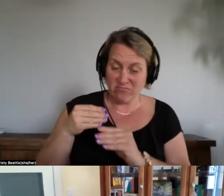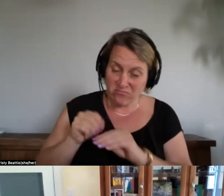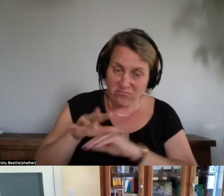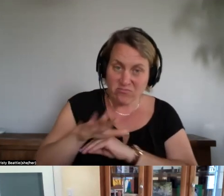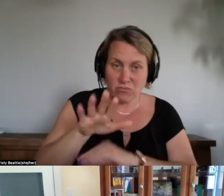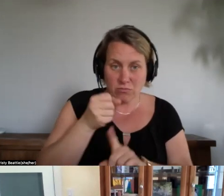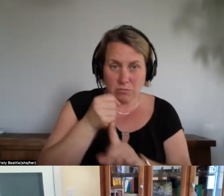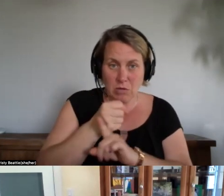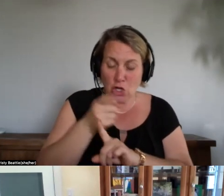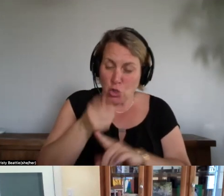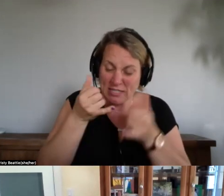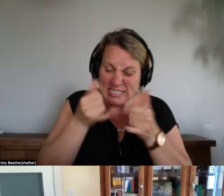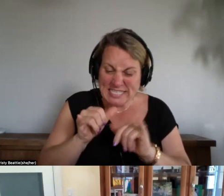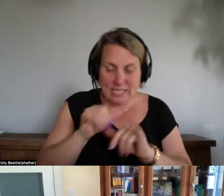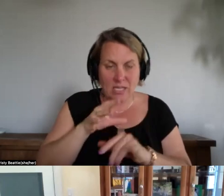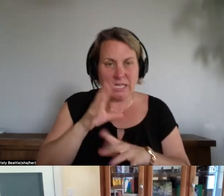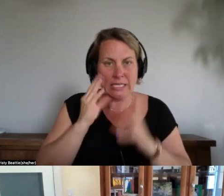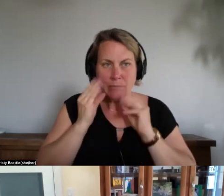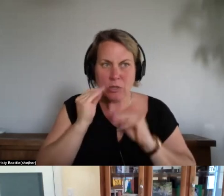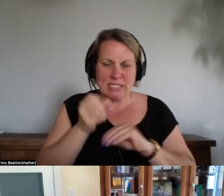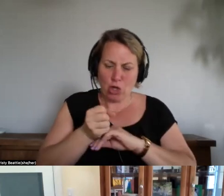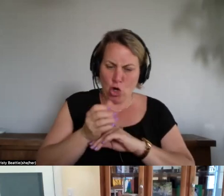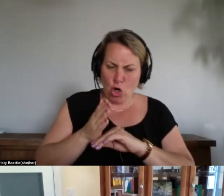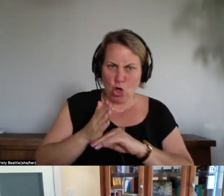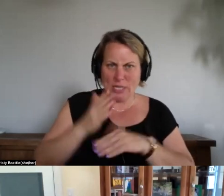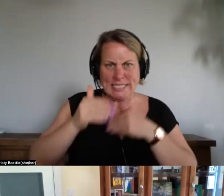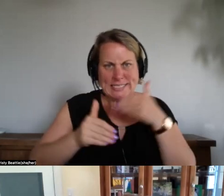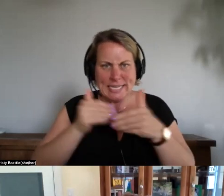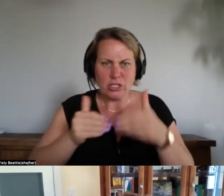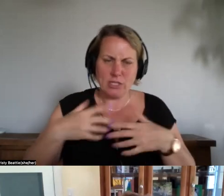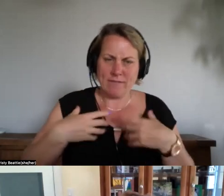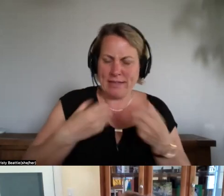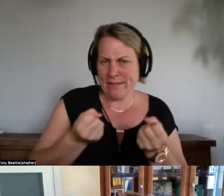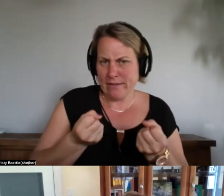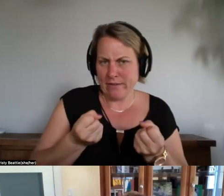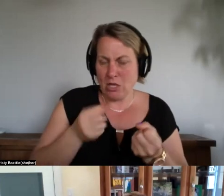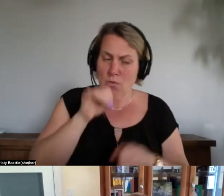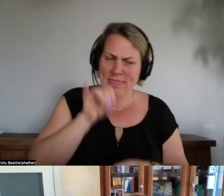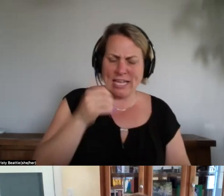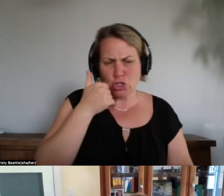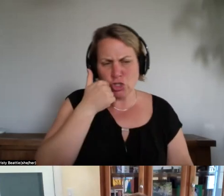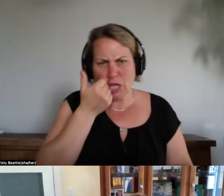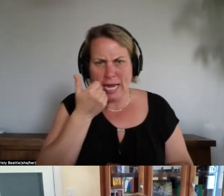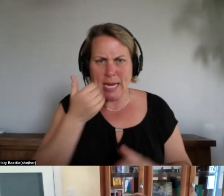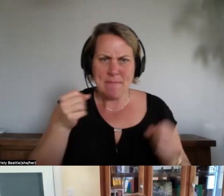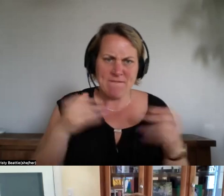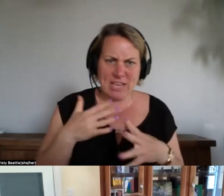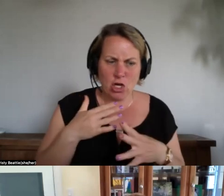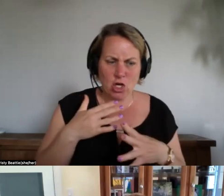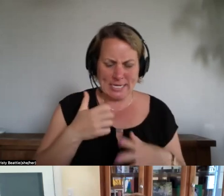stages of healing wouldn't the shame fear and self-doubt keep you quiet